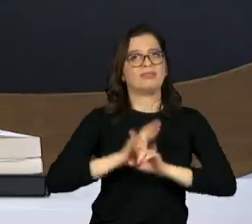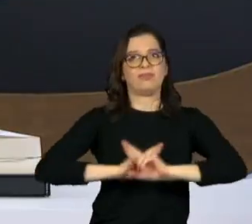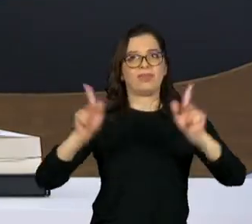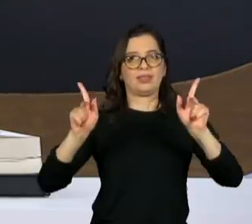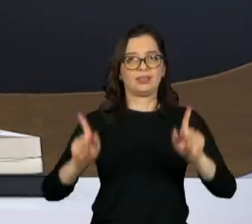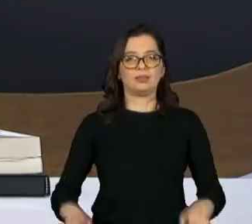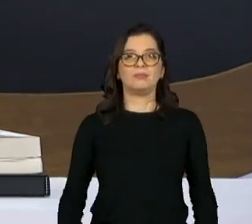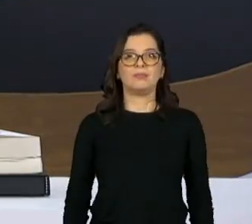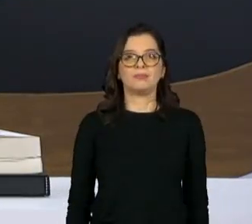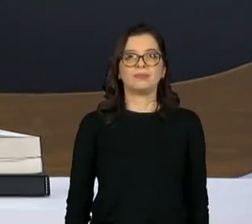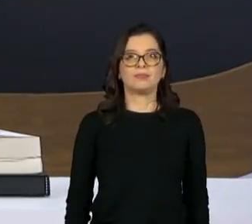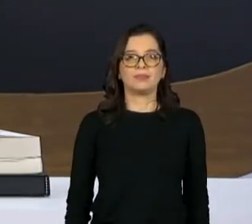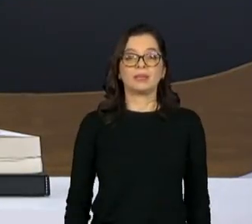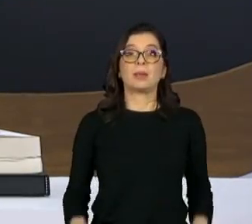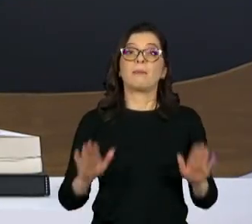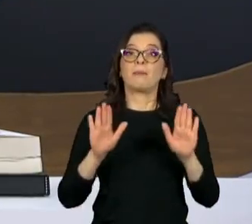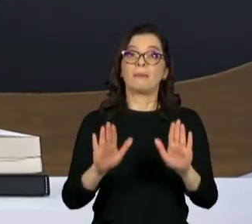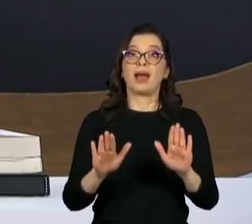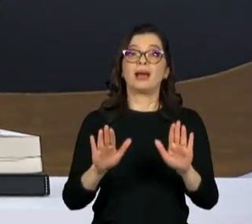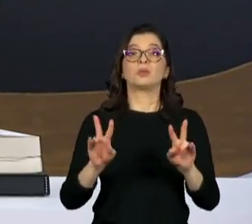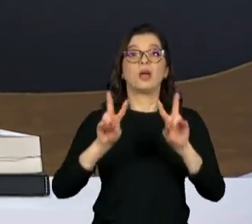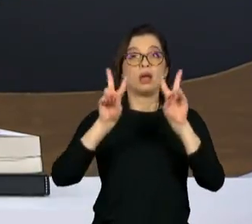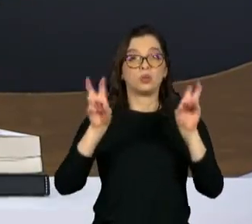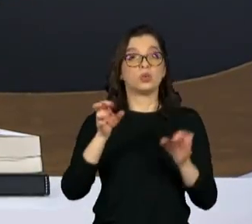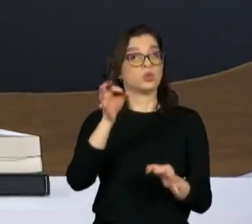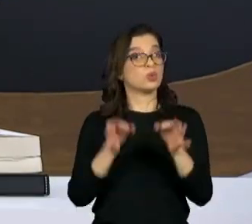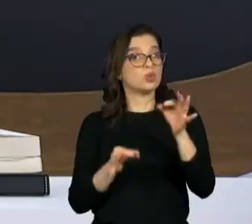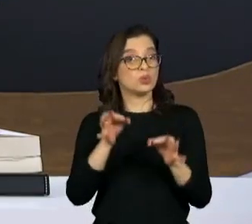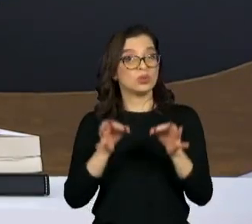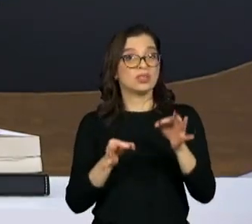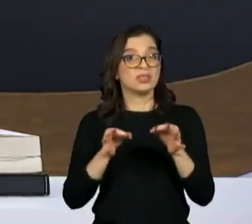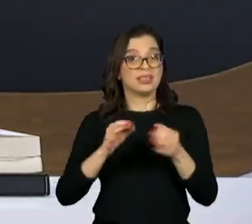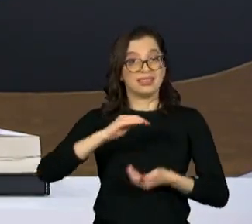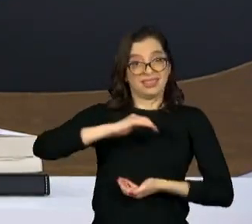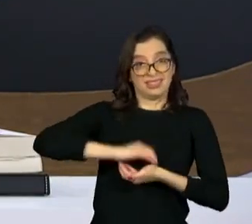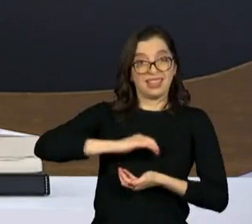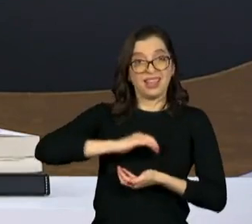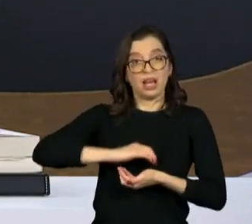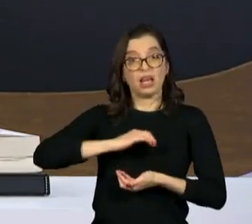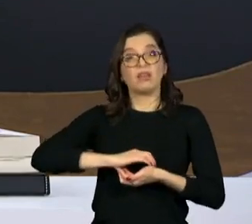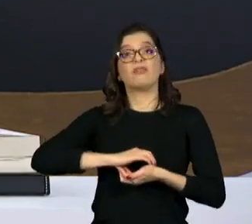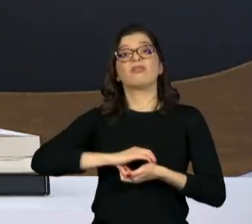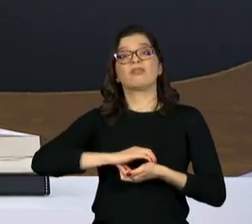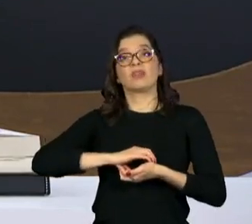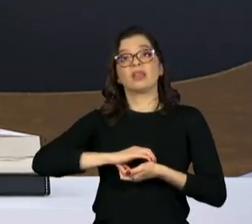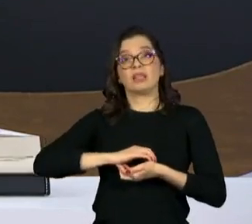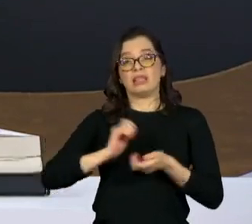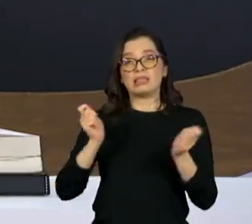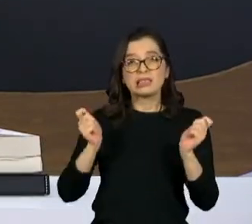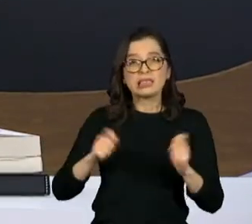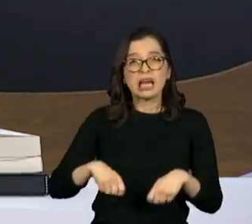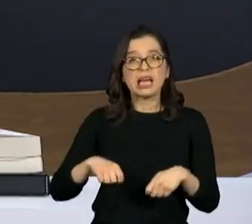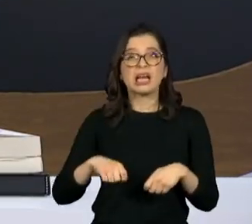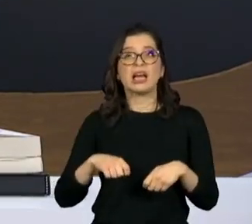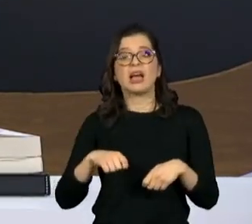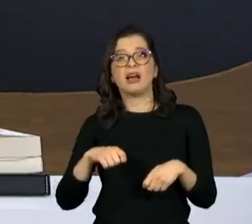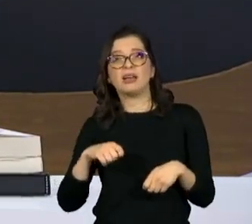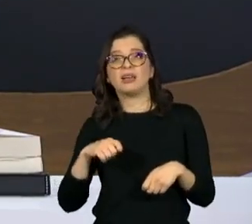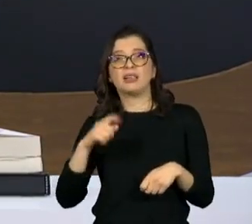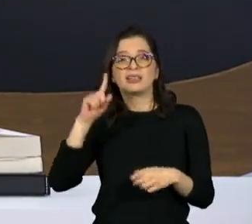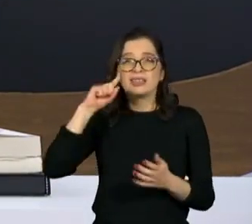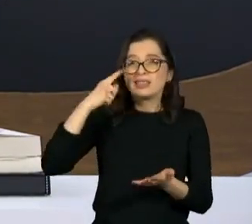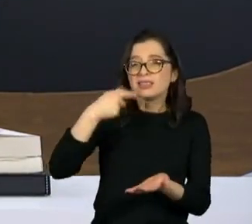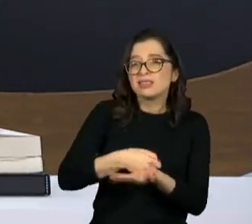essas questões indo ao julgamento na nossa Suprema Corte, no equivalente a nossa Suprema Corte, é possível chegar a um veredito